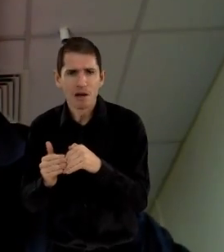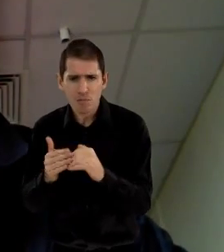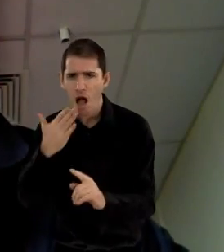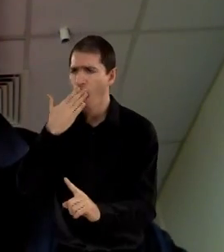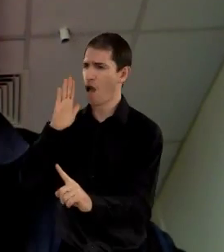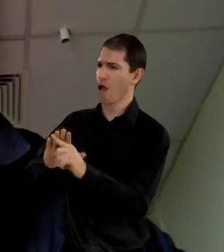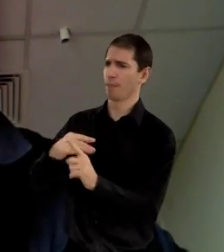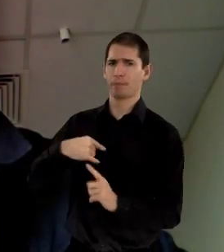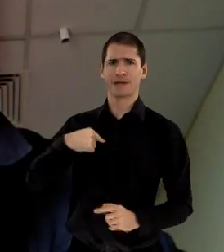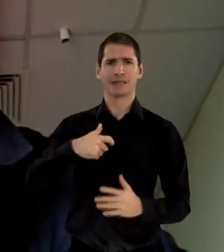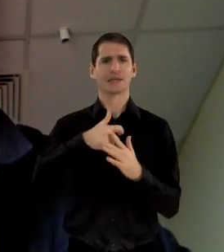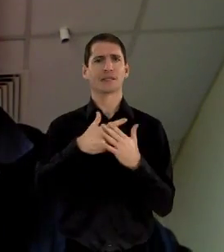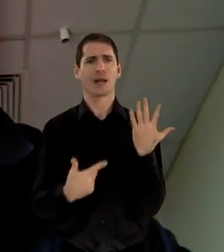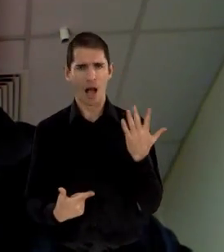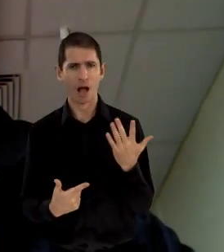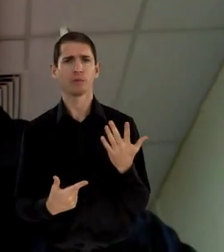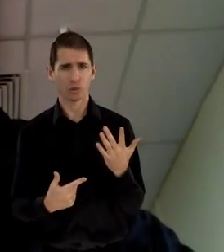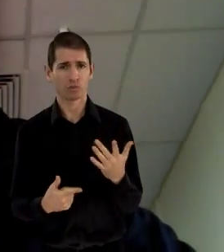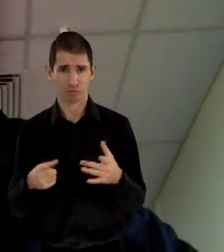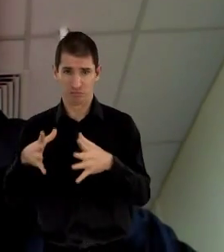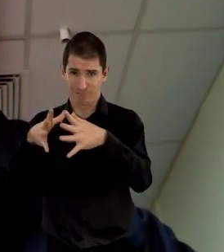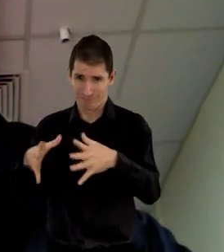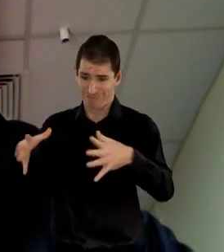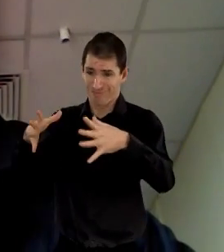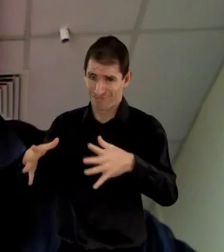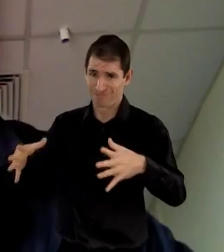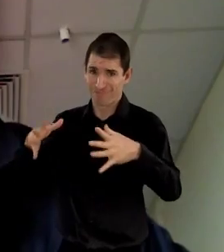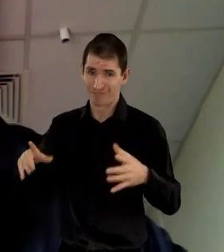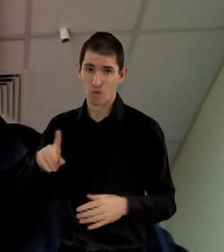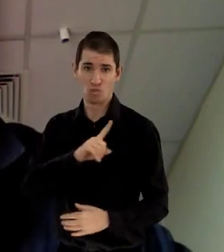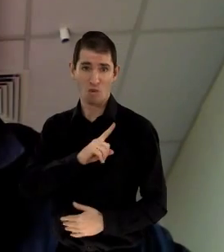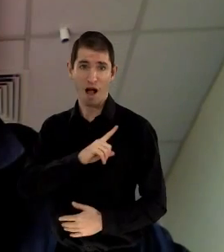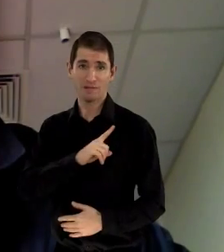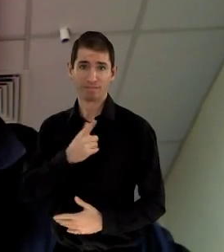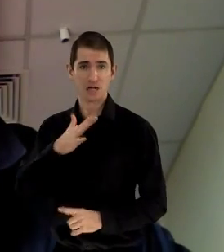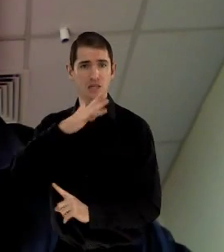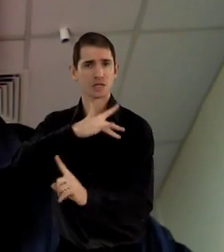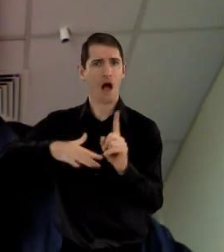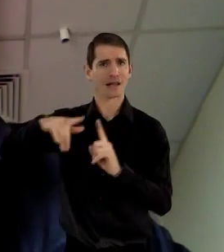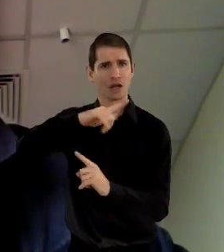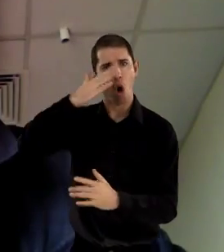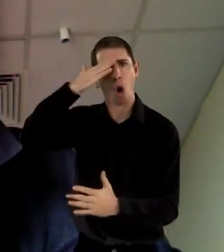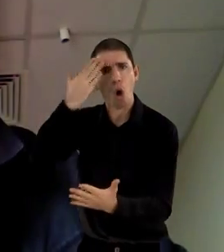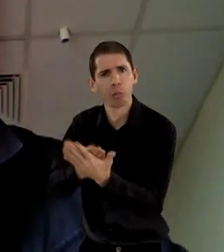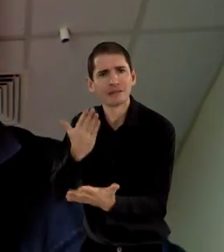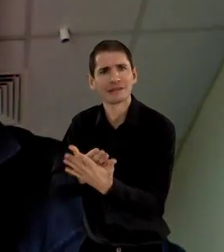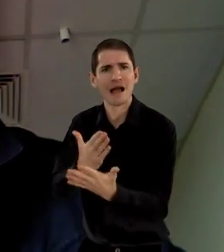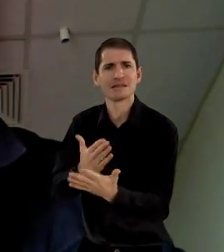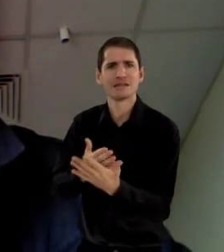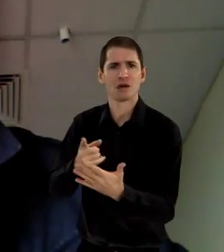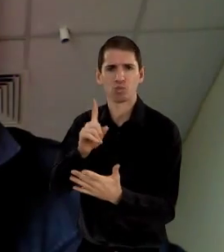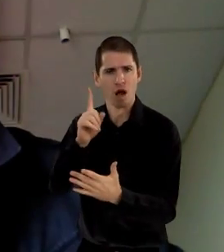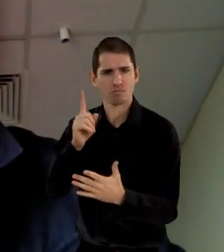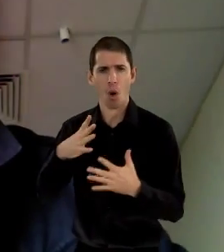impairment and are labelled disabled is also increasing. And this is because of